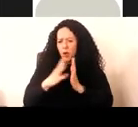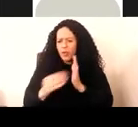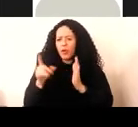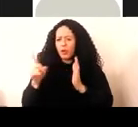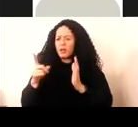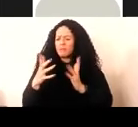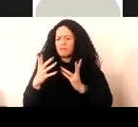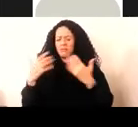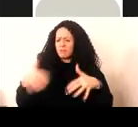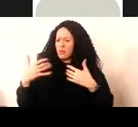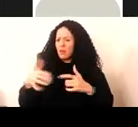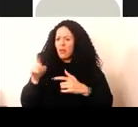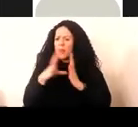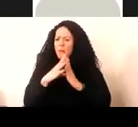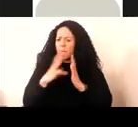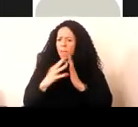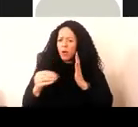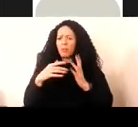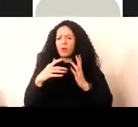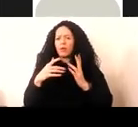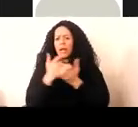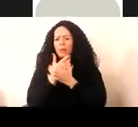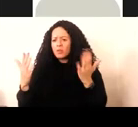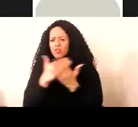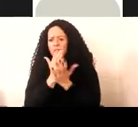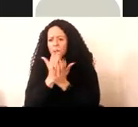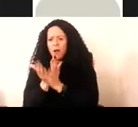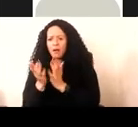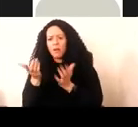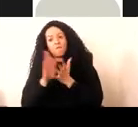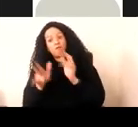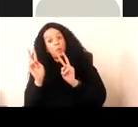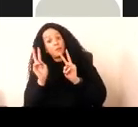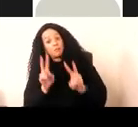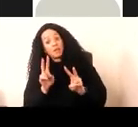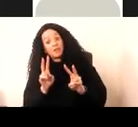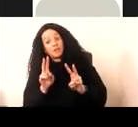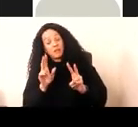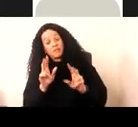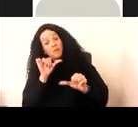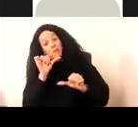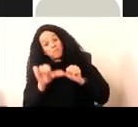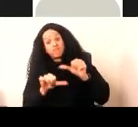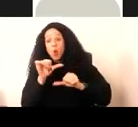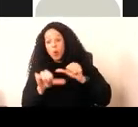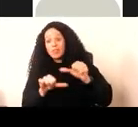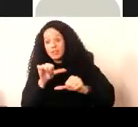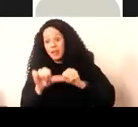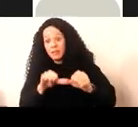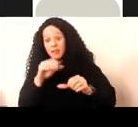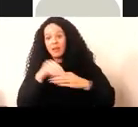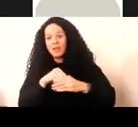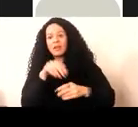its parts or its multitude of parts. Does from the perspective of a process driven. That's high and seemingly Byzantine